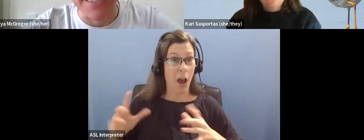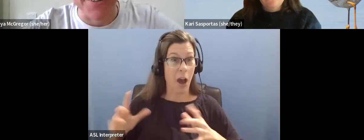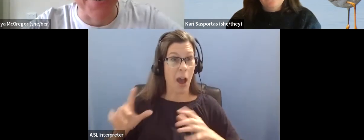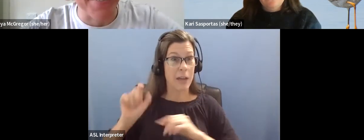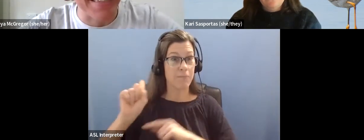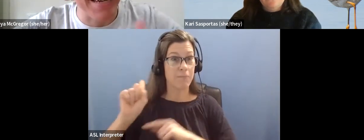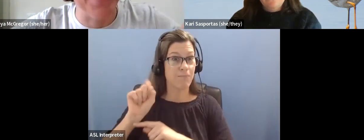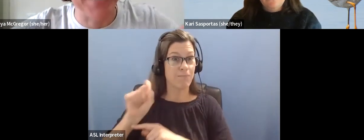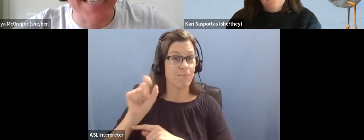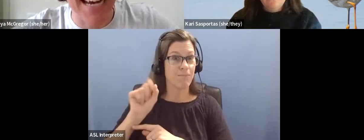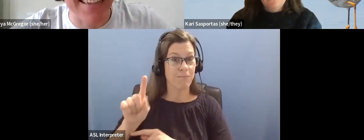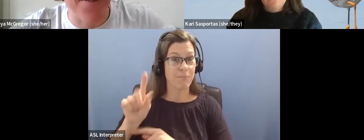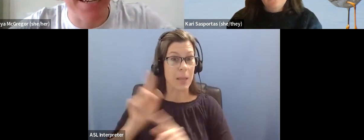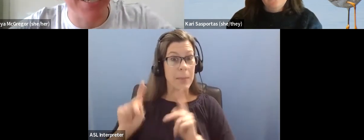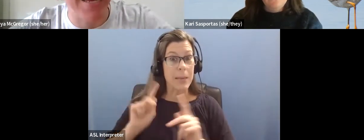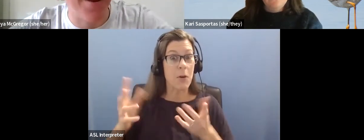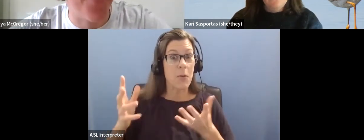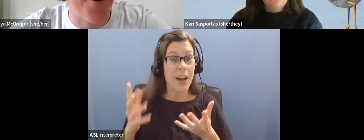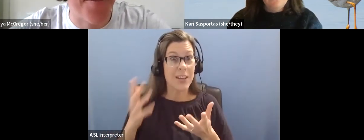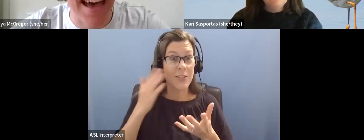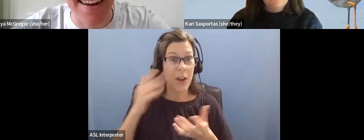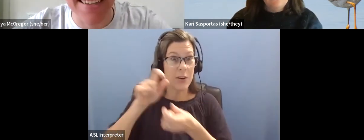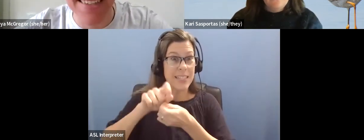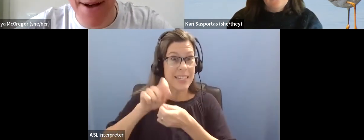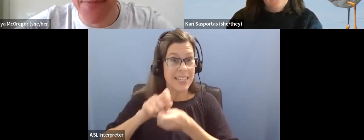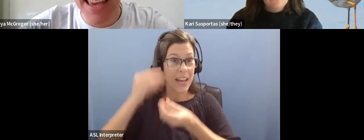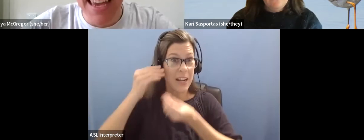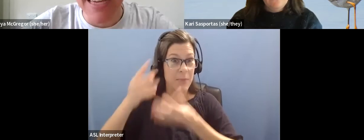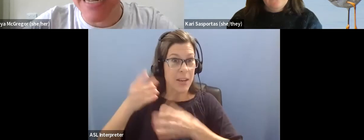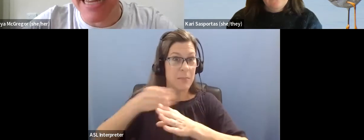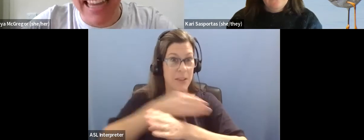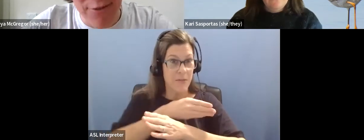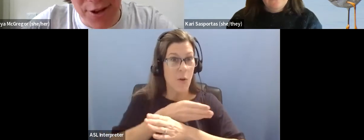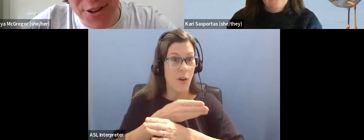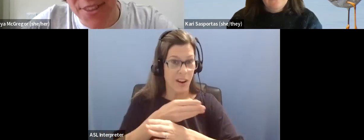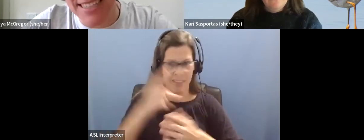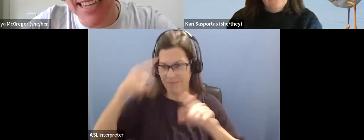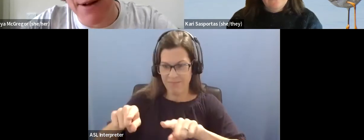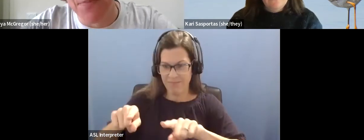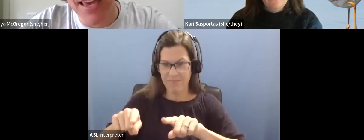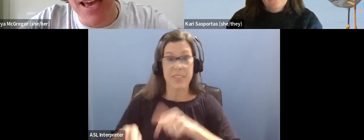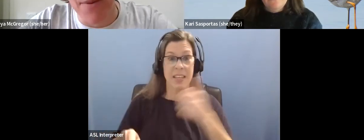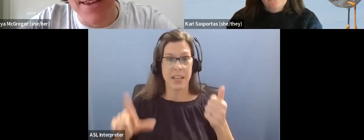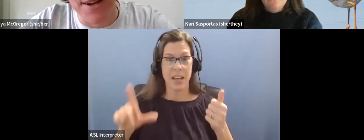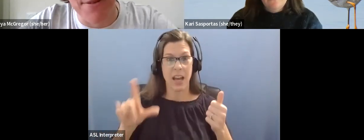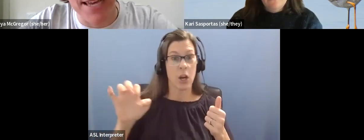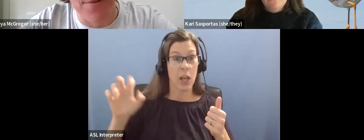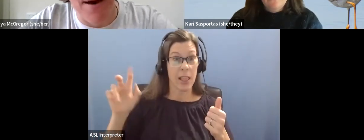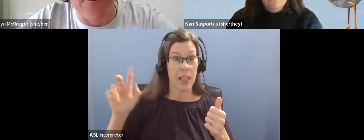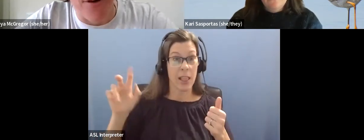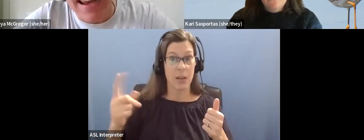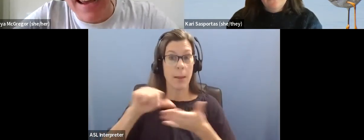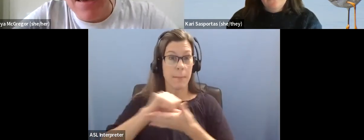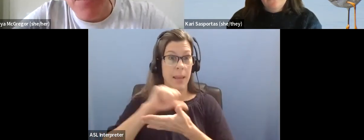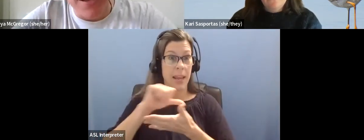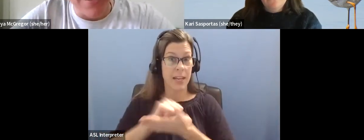folks wanting to know this kind of detailed information ahead of, of outings. Um, here's another link for y'all. There's, um, a page on our website